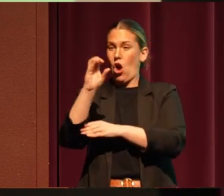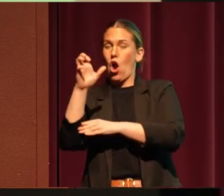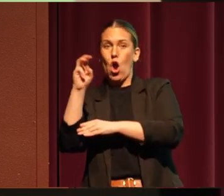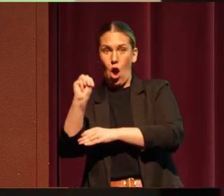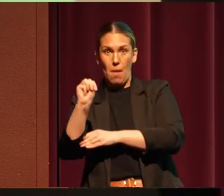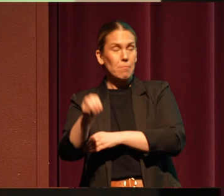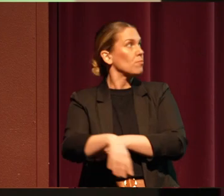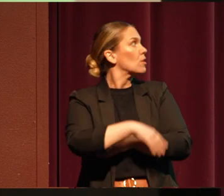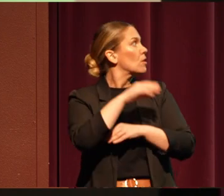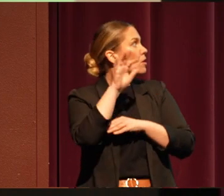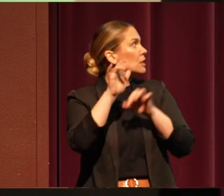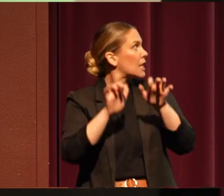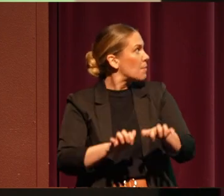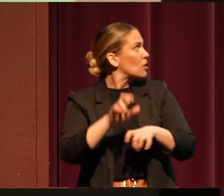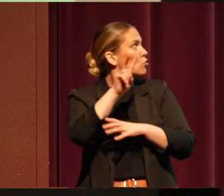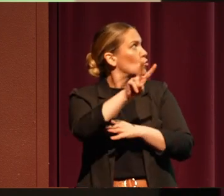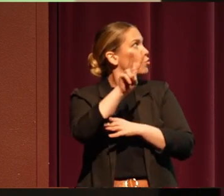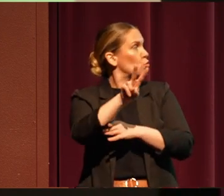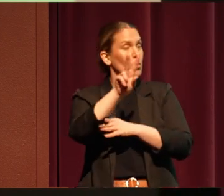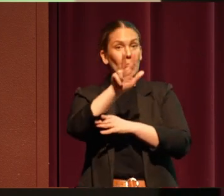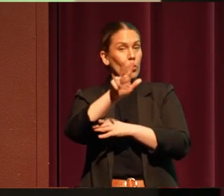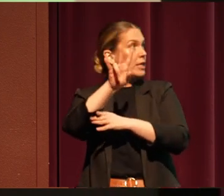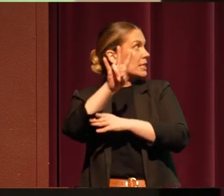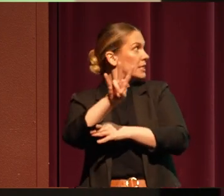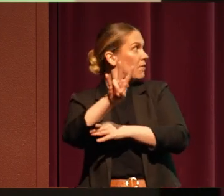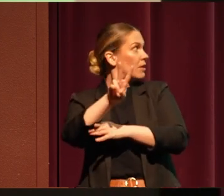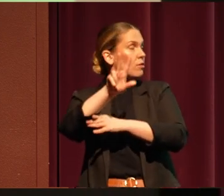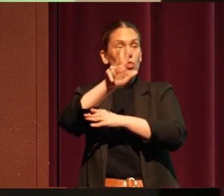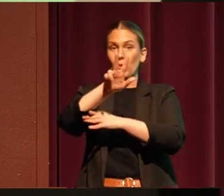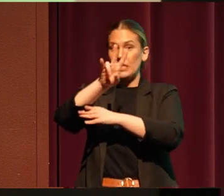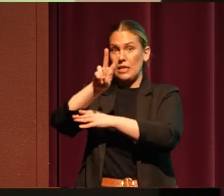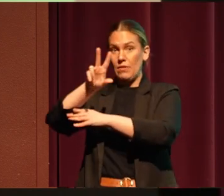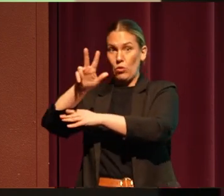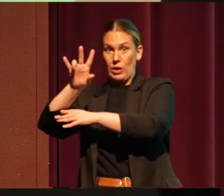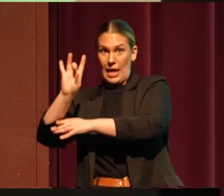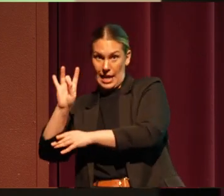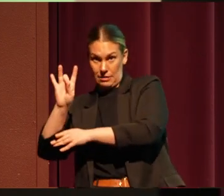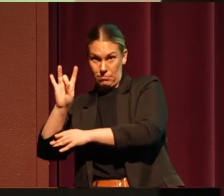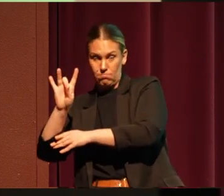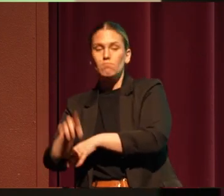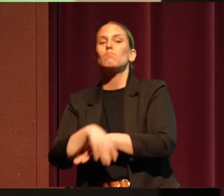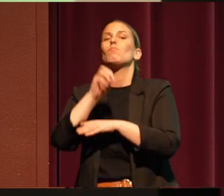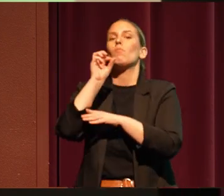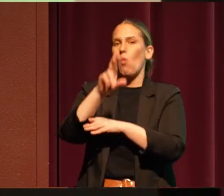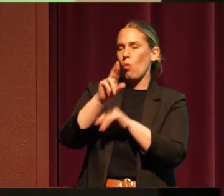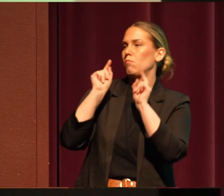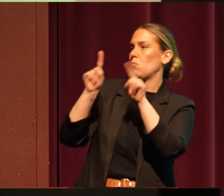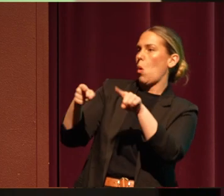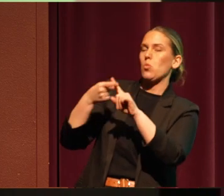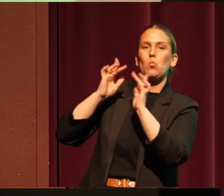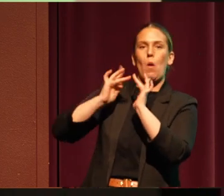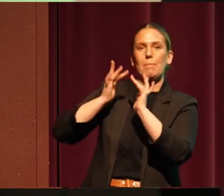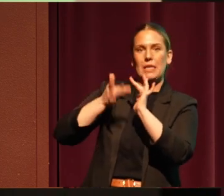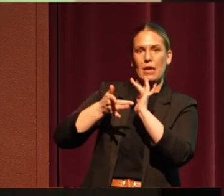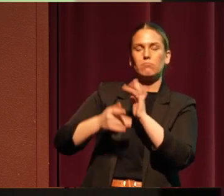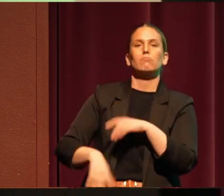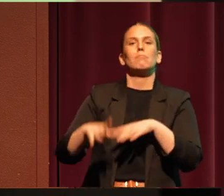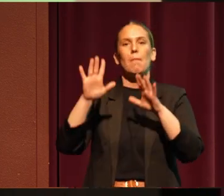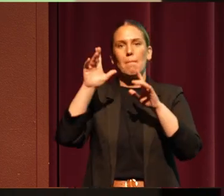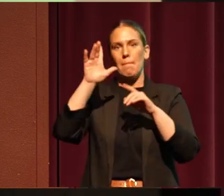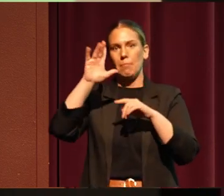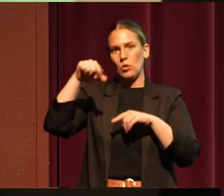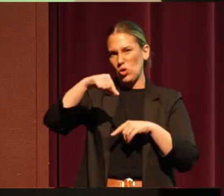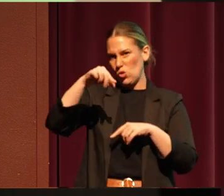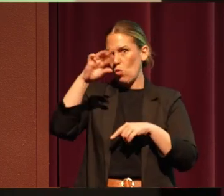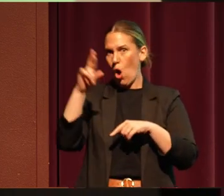22376738. You can also access the website by scanning the QR code. Don't